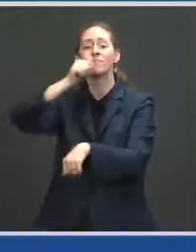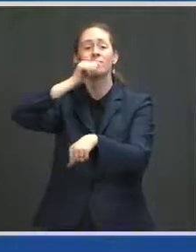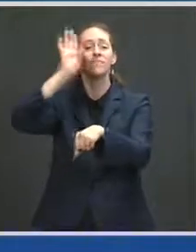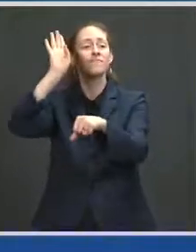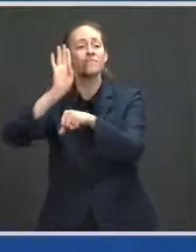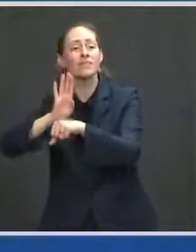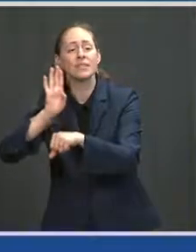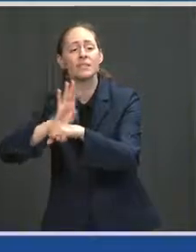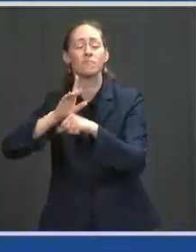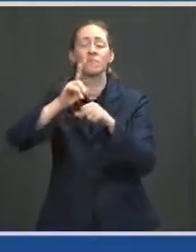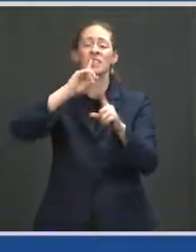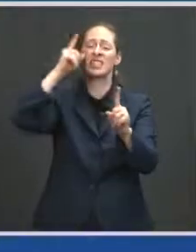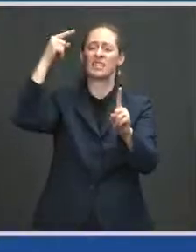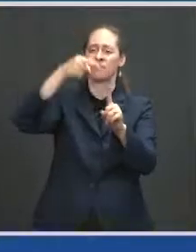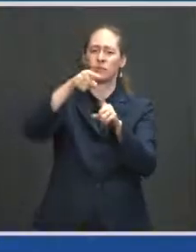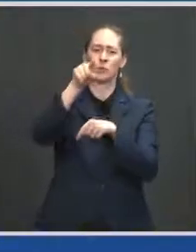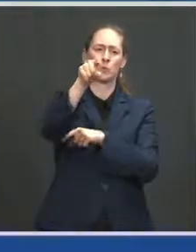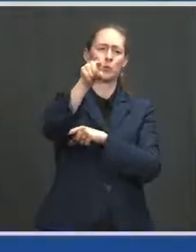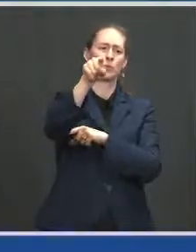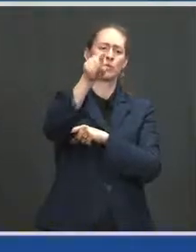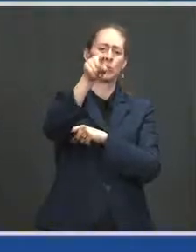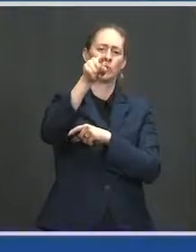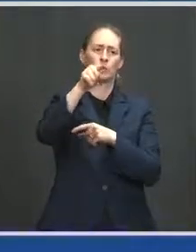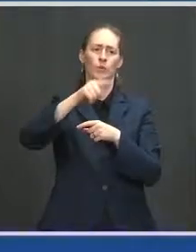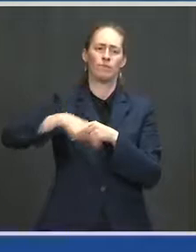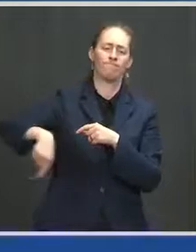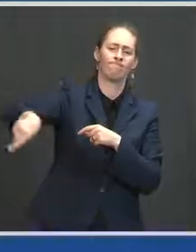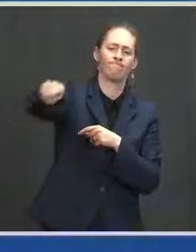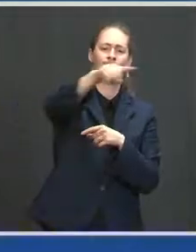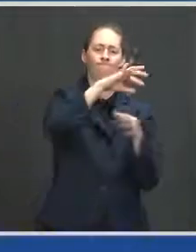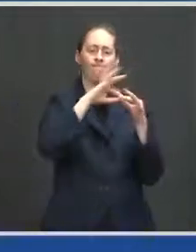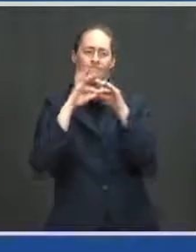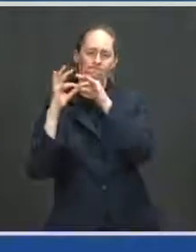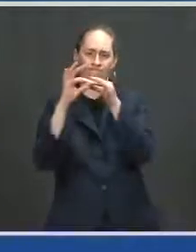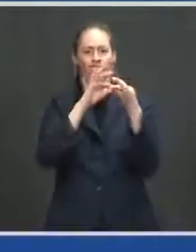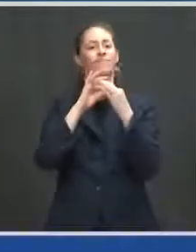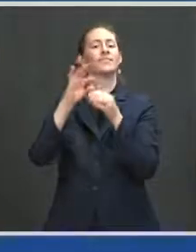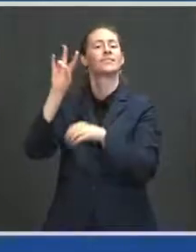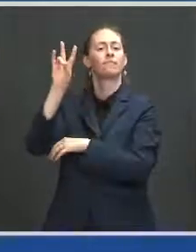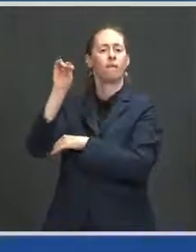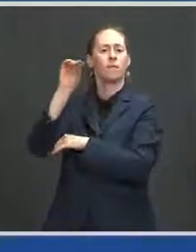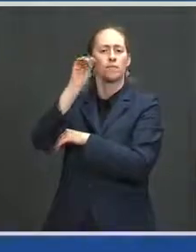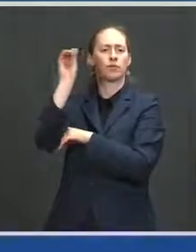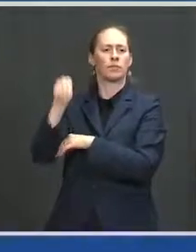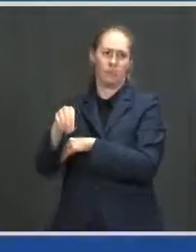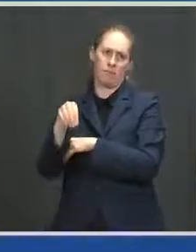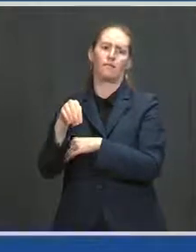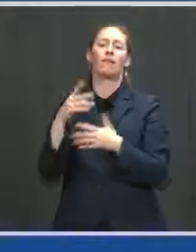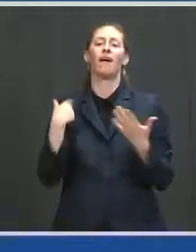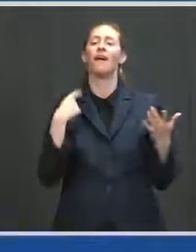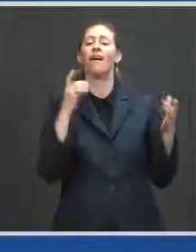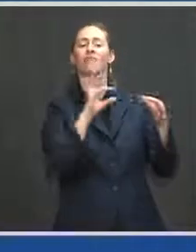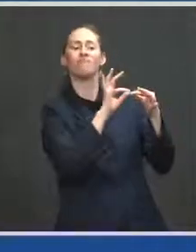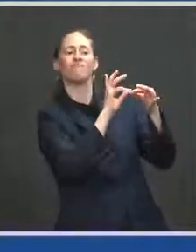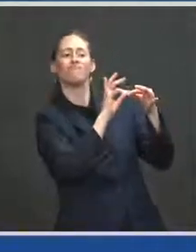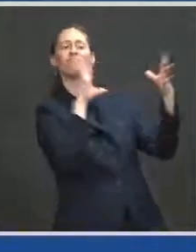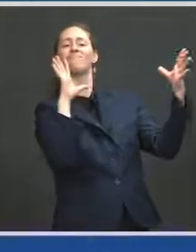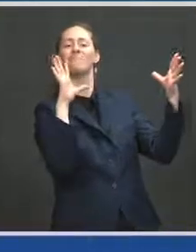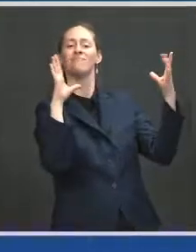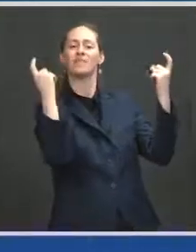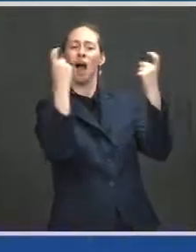people to get to this 70 percent mark so we can declare our independence from COVID-19